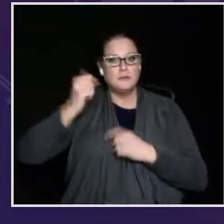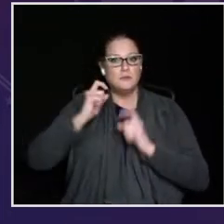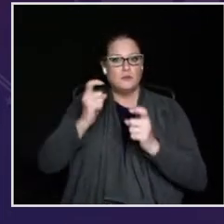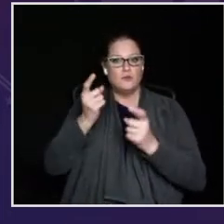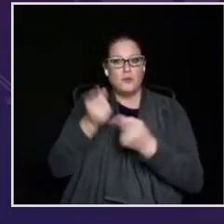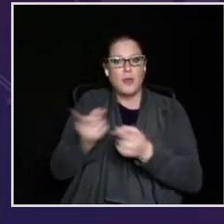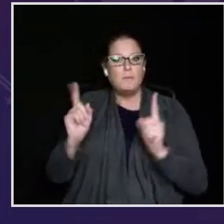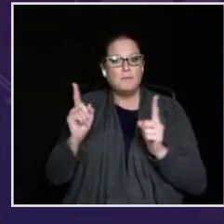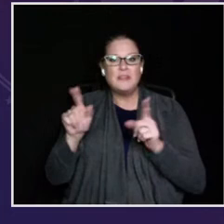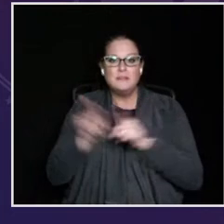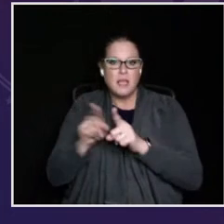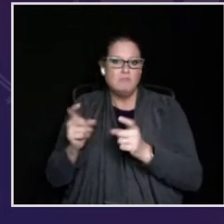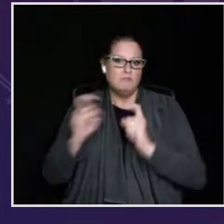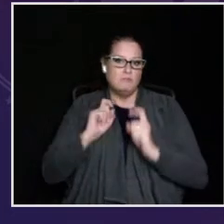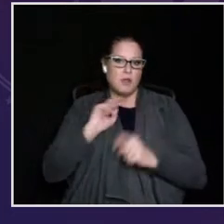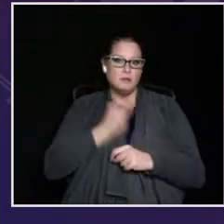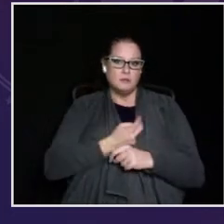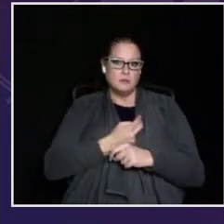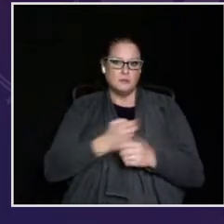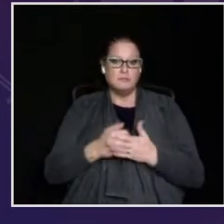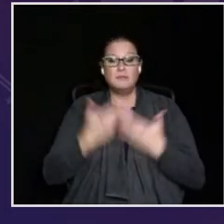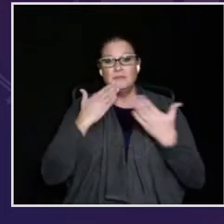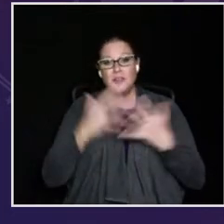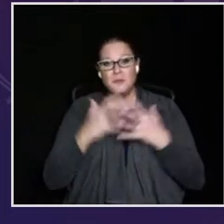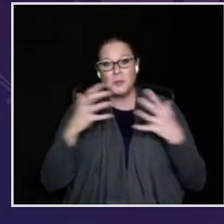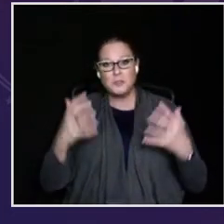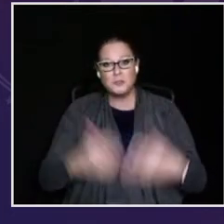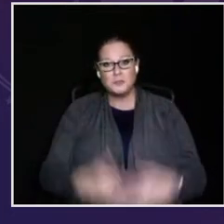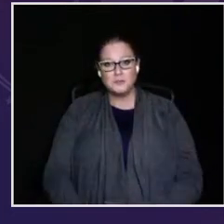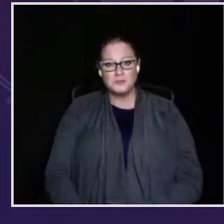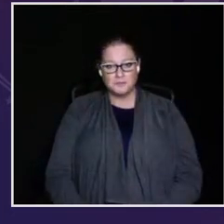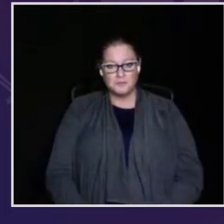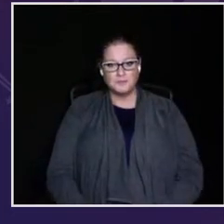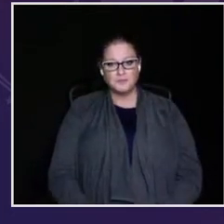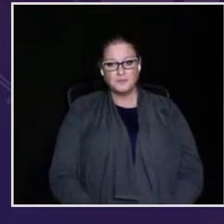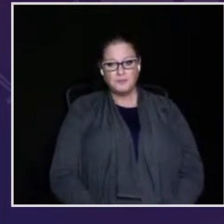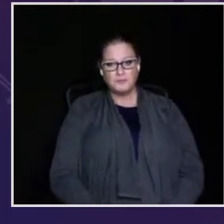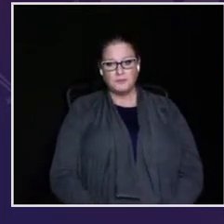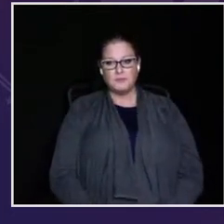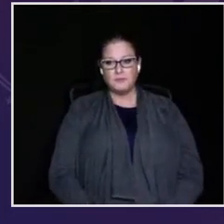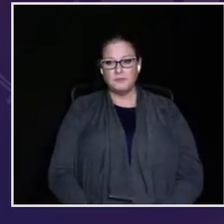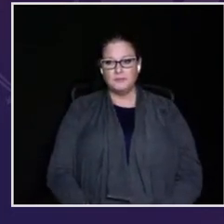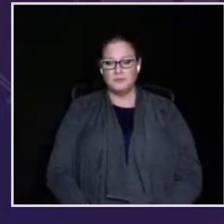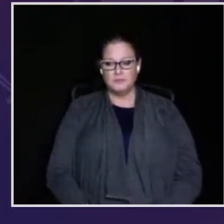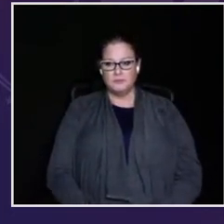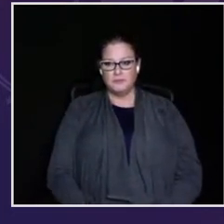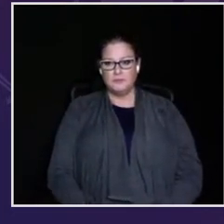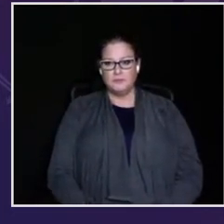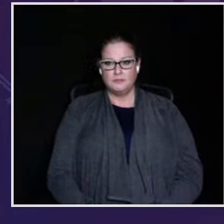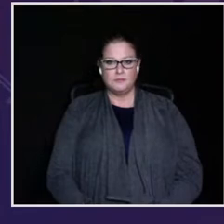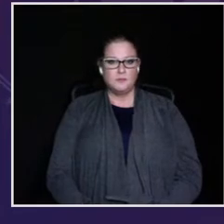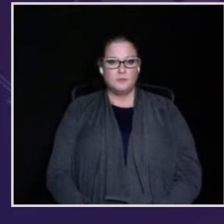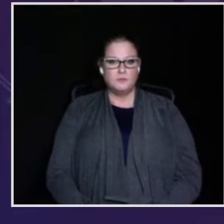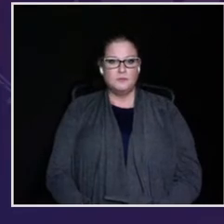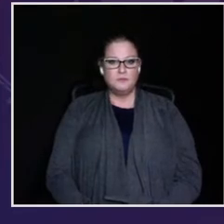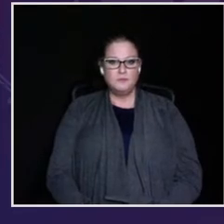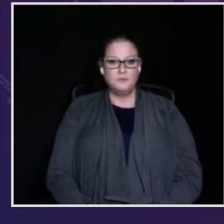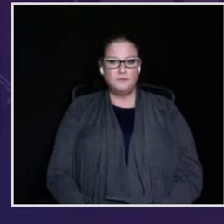may we always give them our very best, just as they have done for us. Thanks very much.